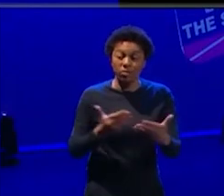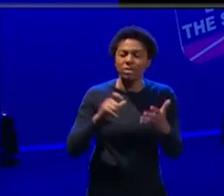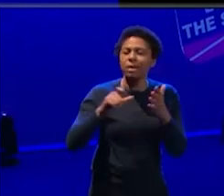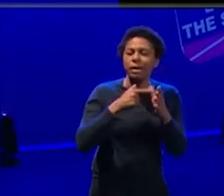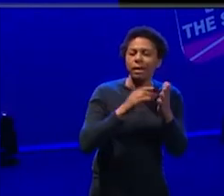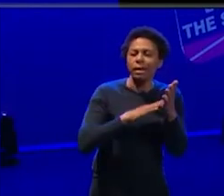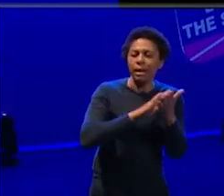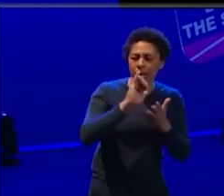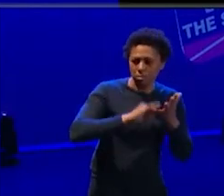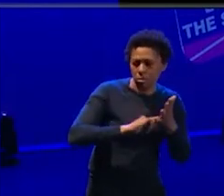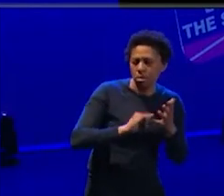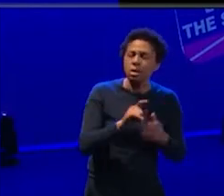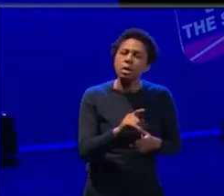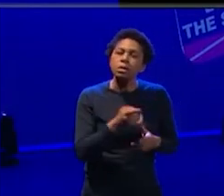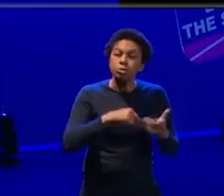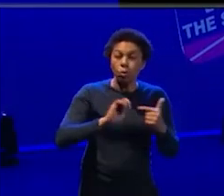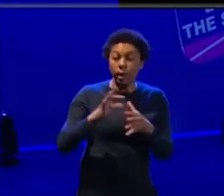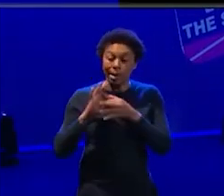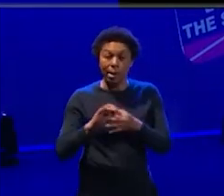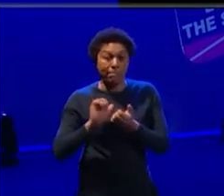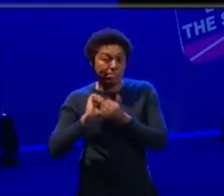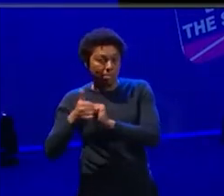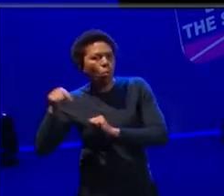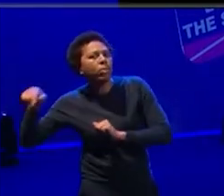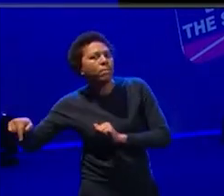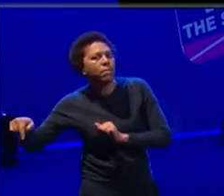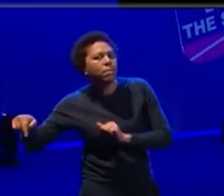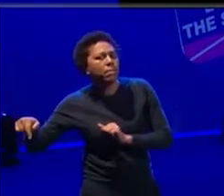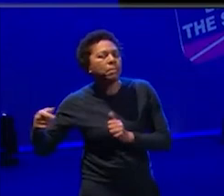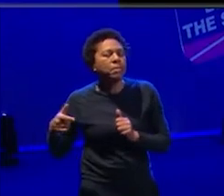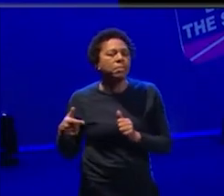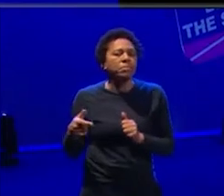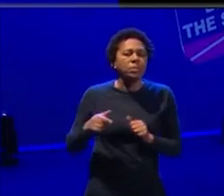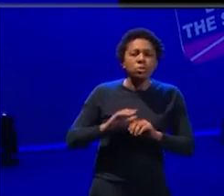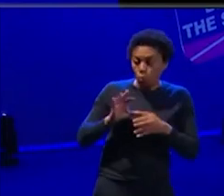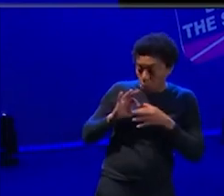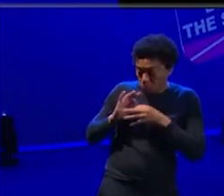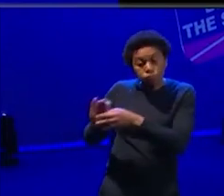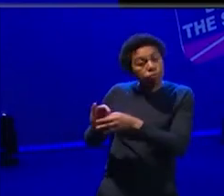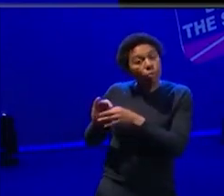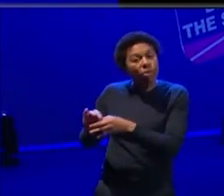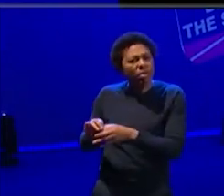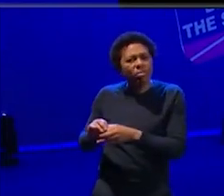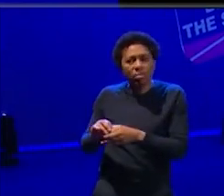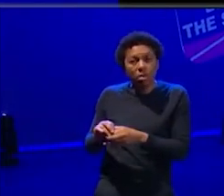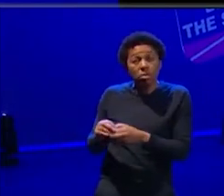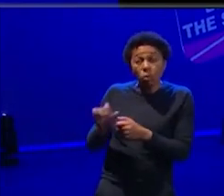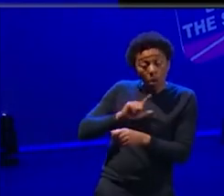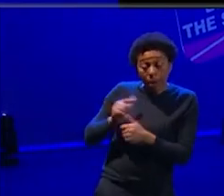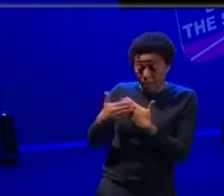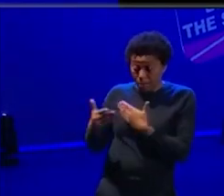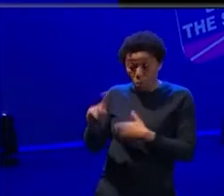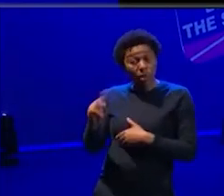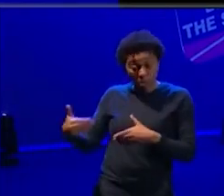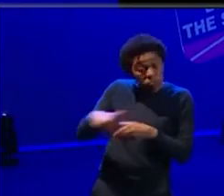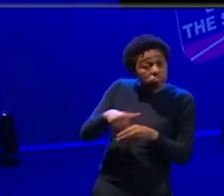only with our referral partners as a, uh, you know, a way to get more participants, but actually as, um, a way to help